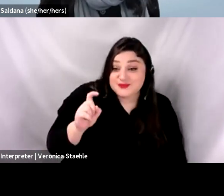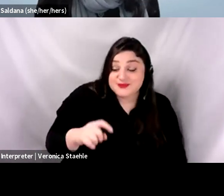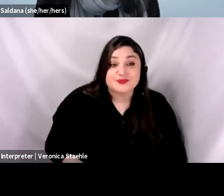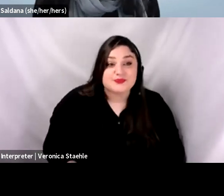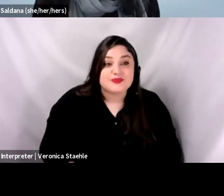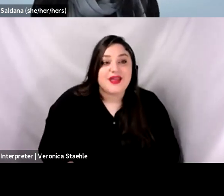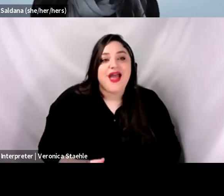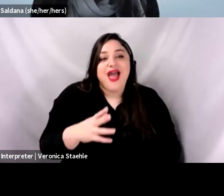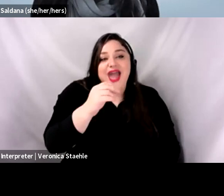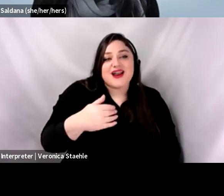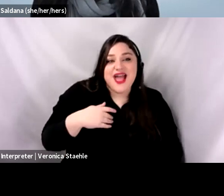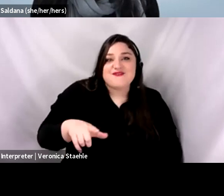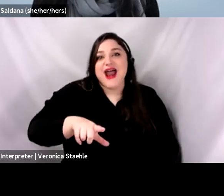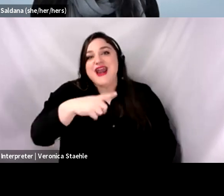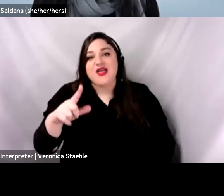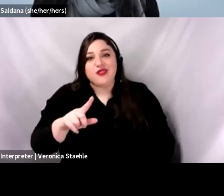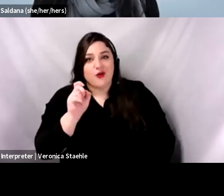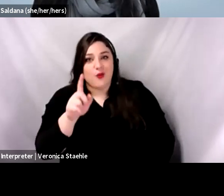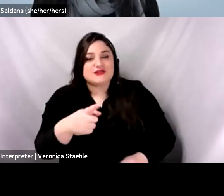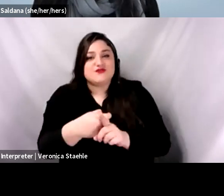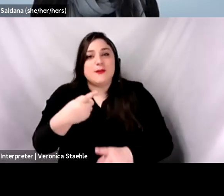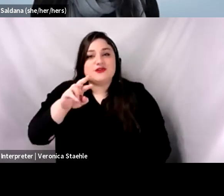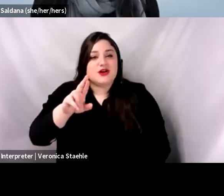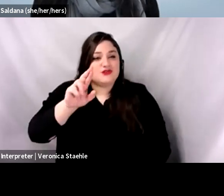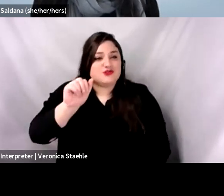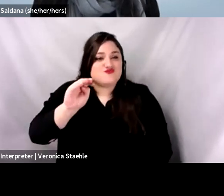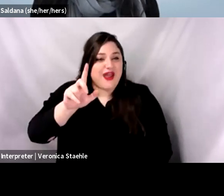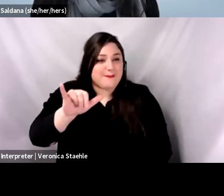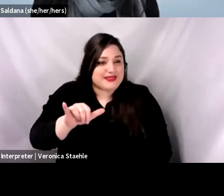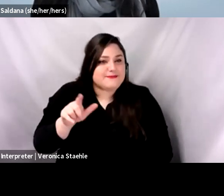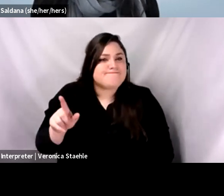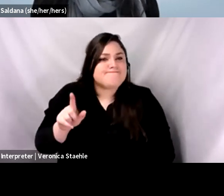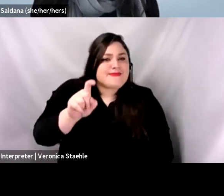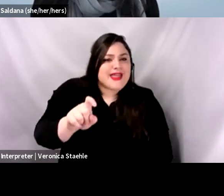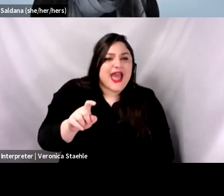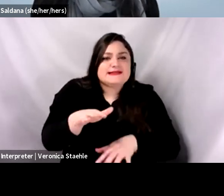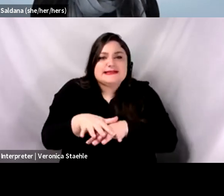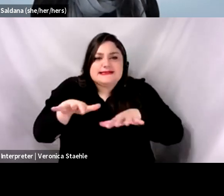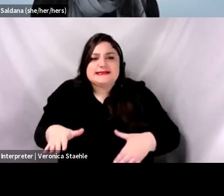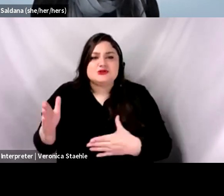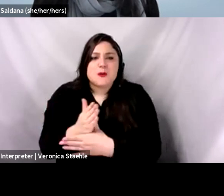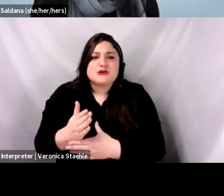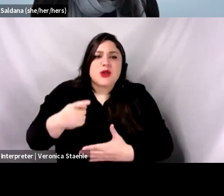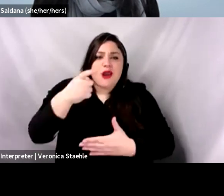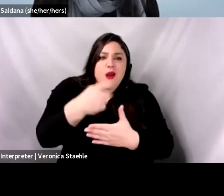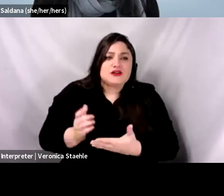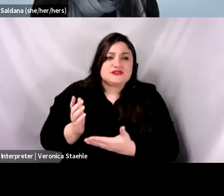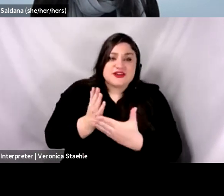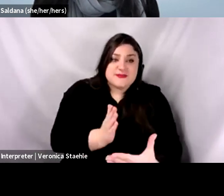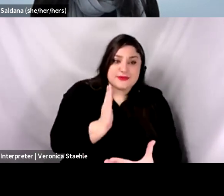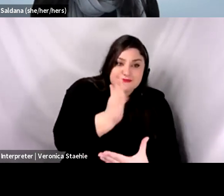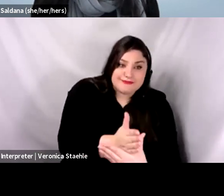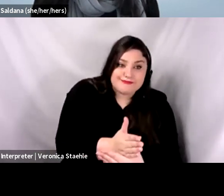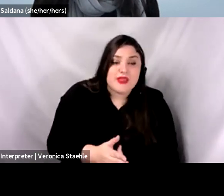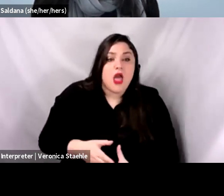from Dr. Ramley about the distinction between costs of delivering the intervention, executing implementation strategies,